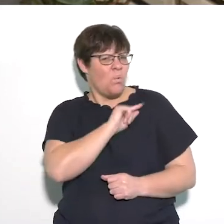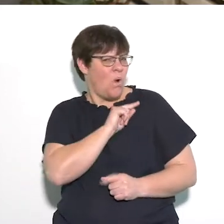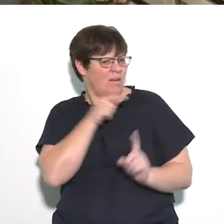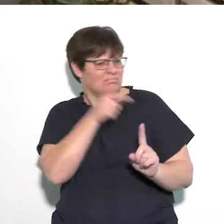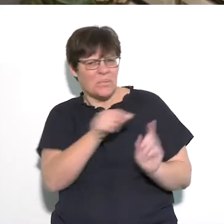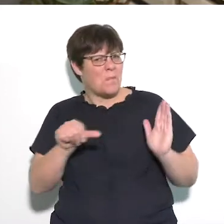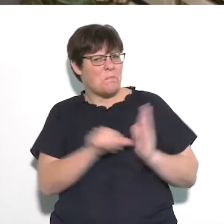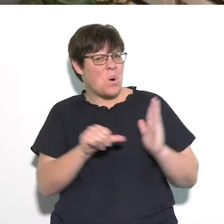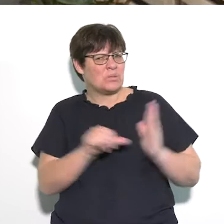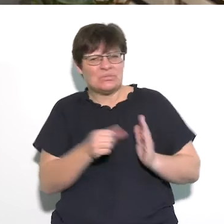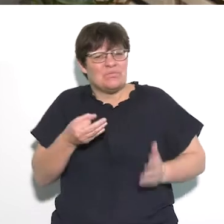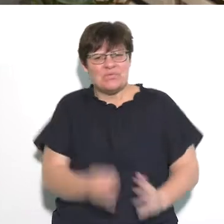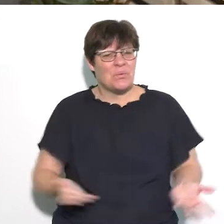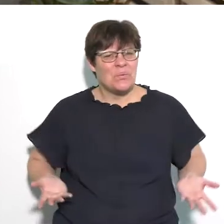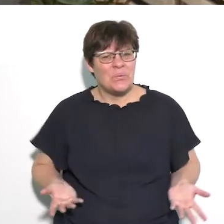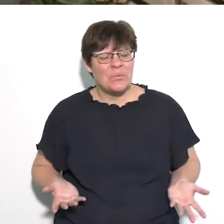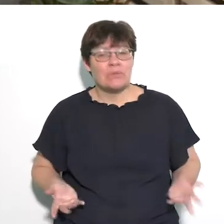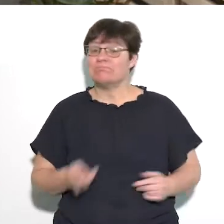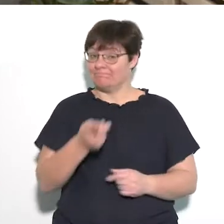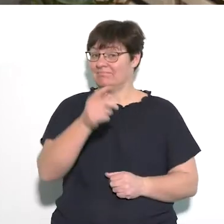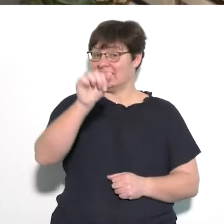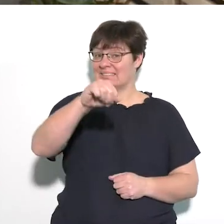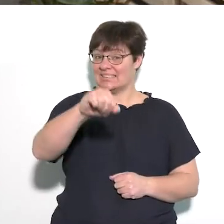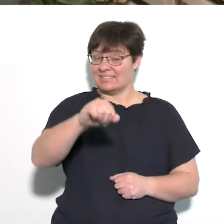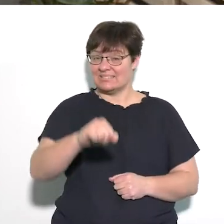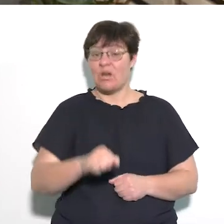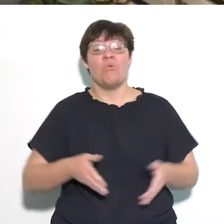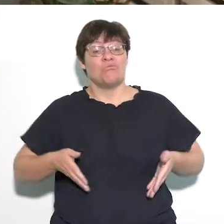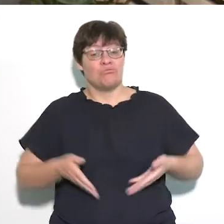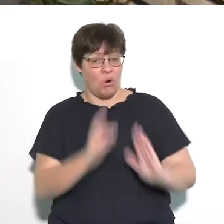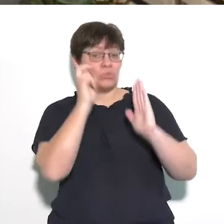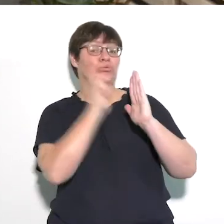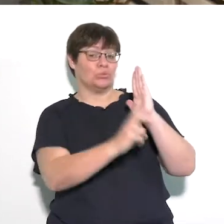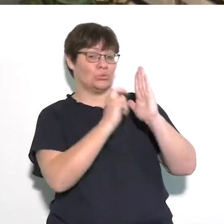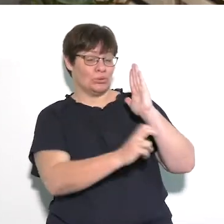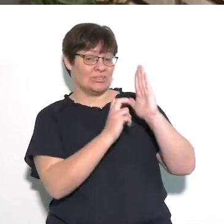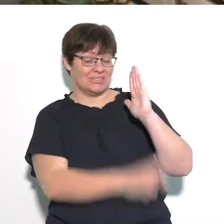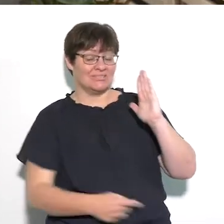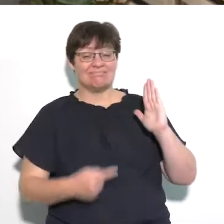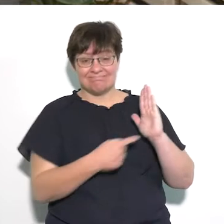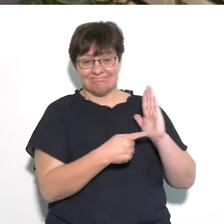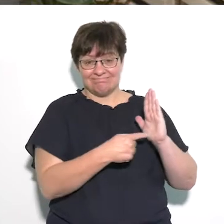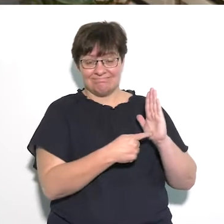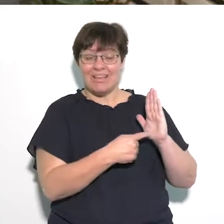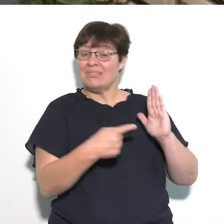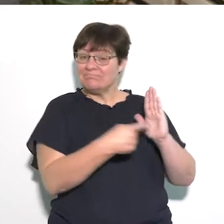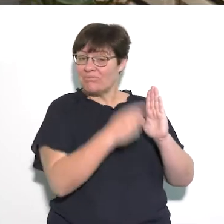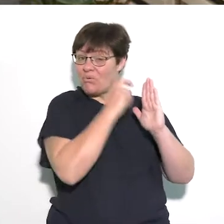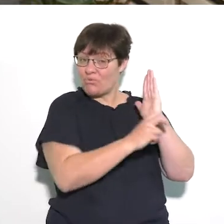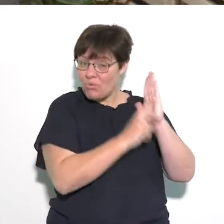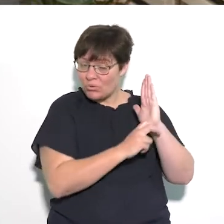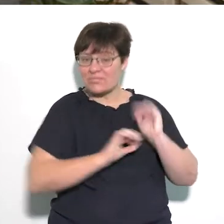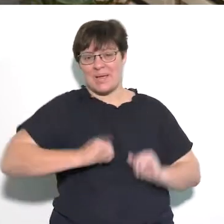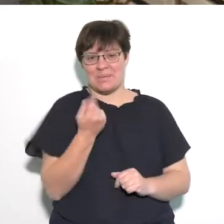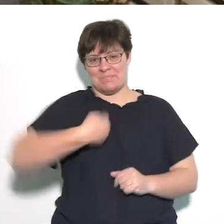think roadsides are so important? Yes, it's rules of the road and the rules of the road keep us